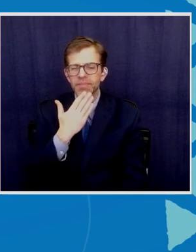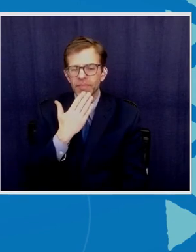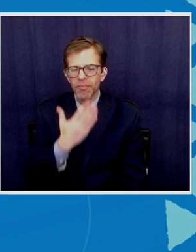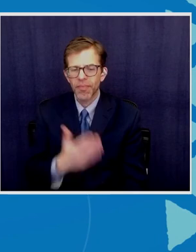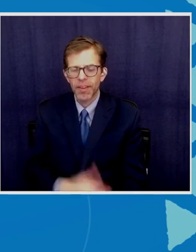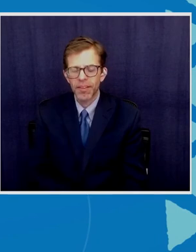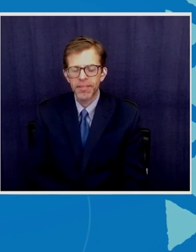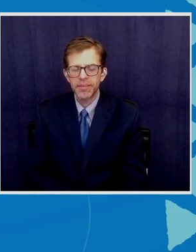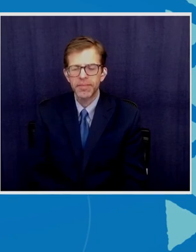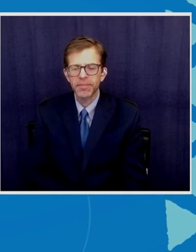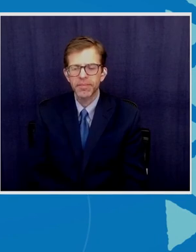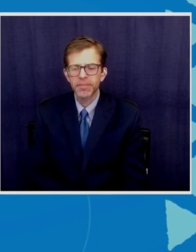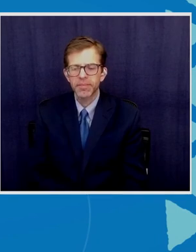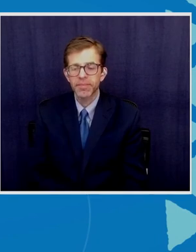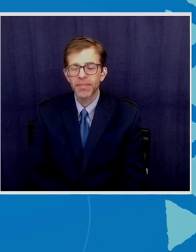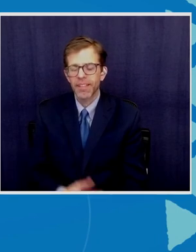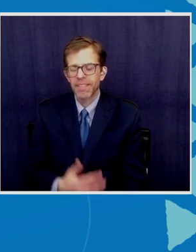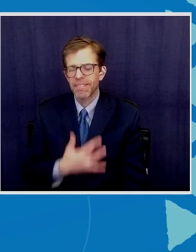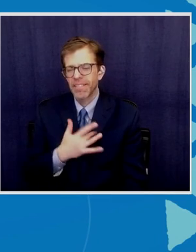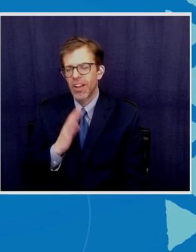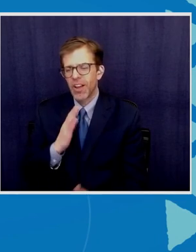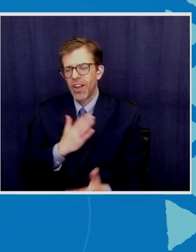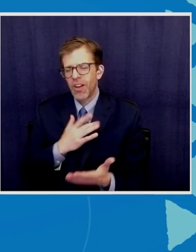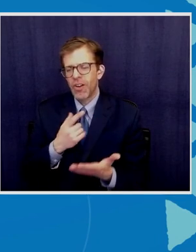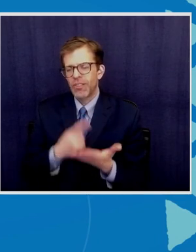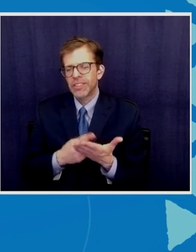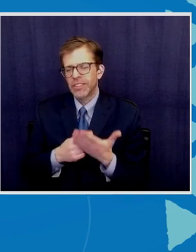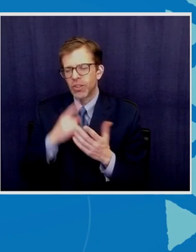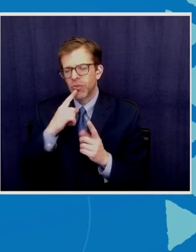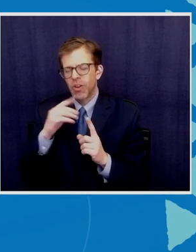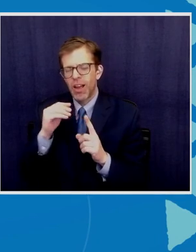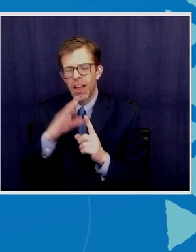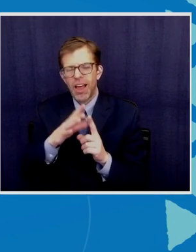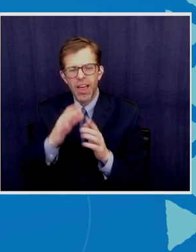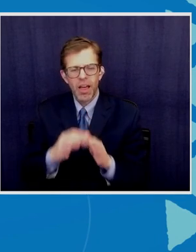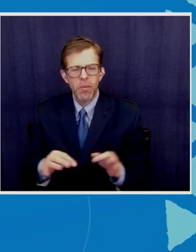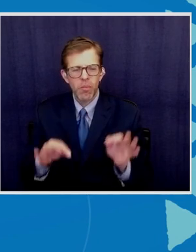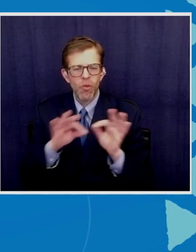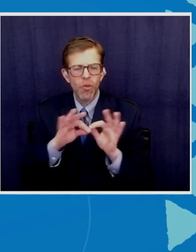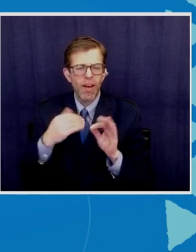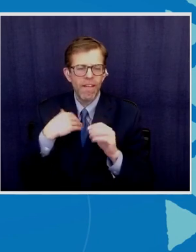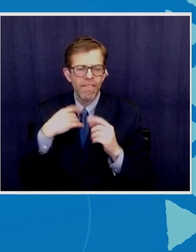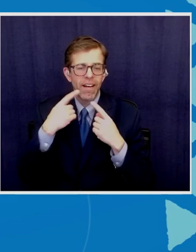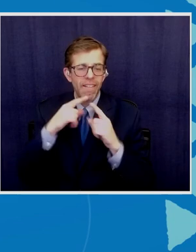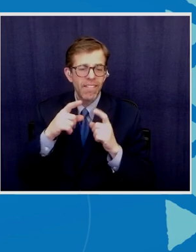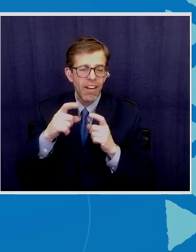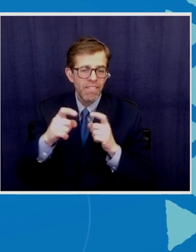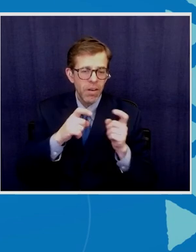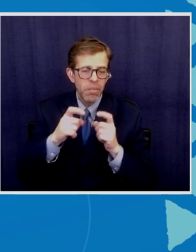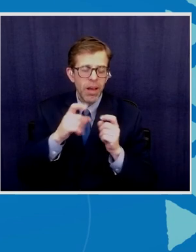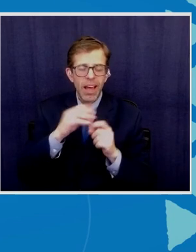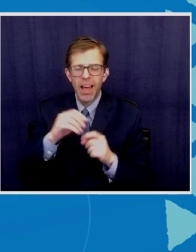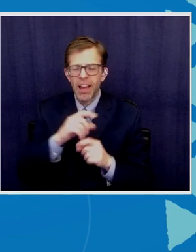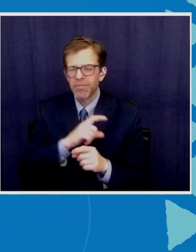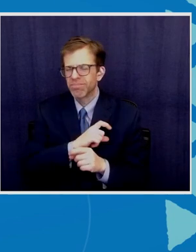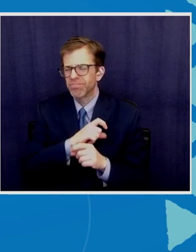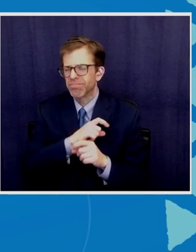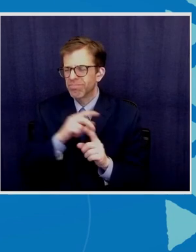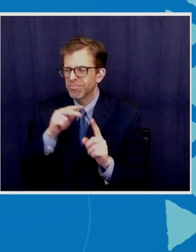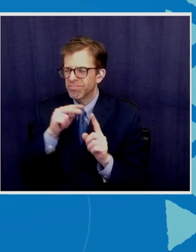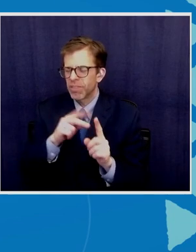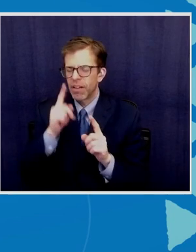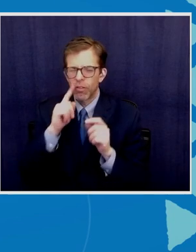our discussions really highlighted the importance of having effective management and law enforcement for sustainable ocean